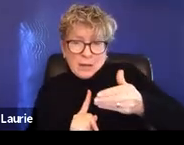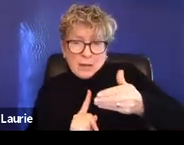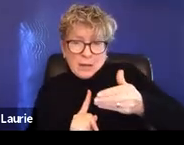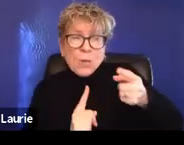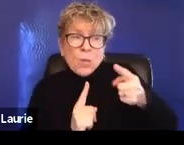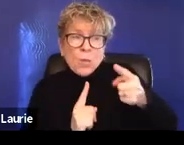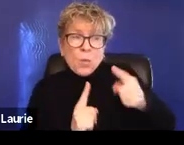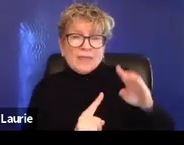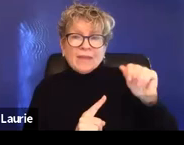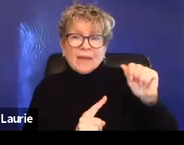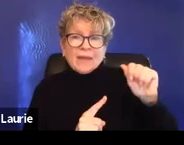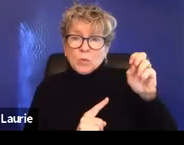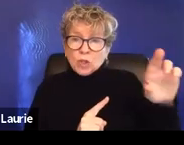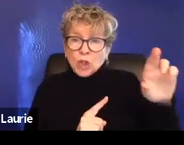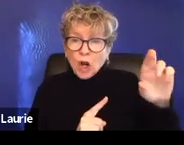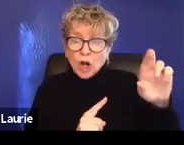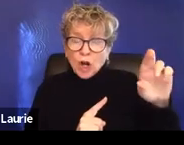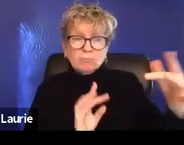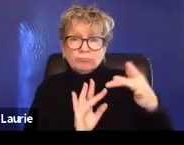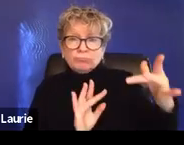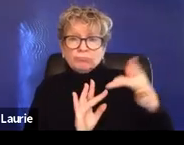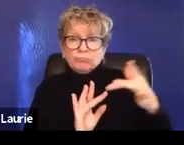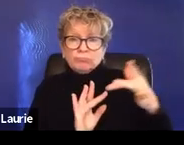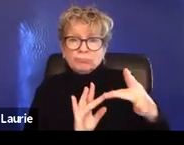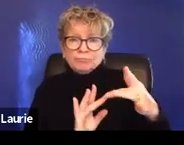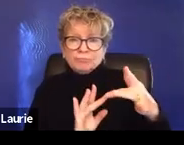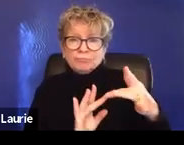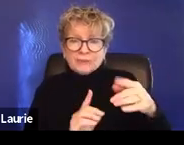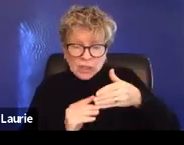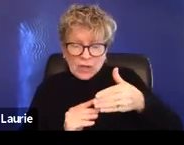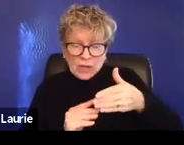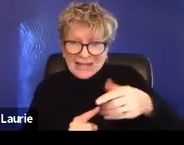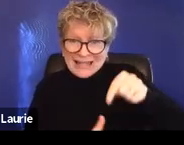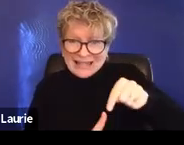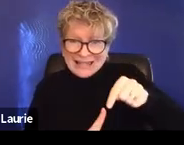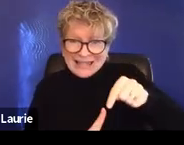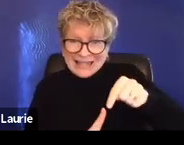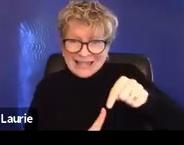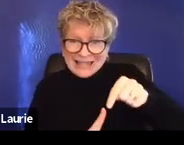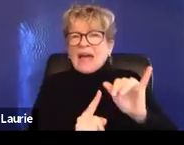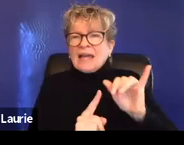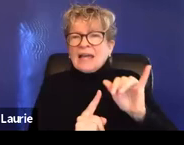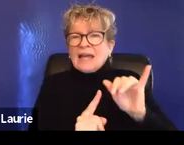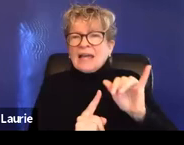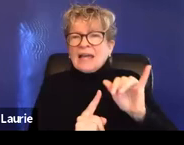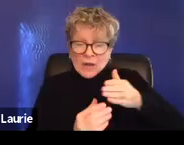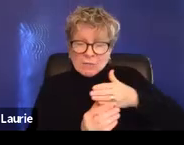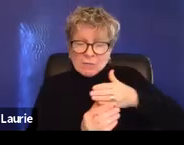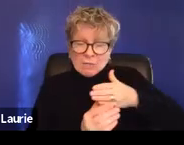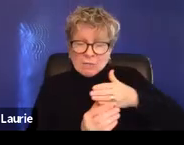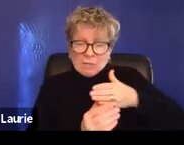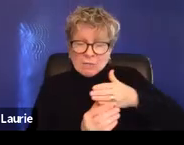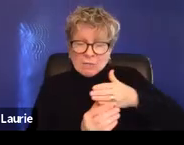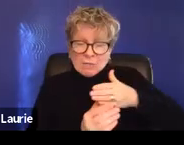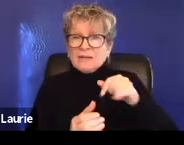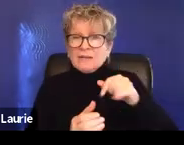timeline, but it's something to pay attention to and really explore with your client about, um, if their housing